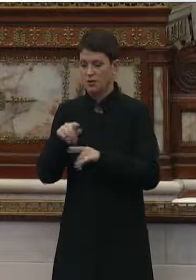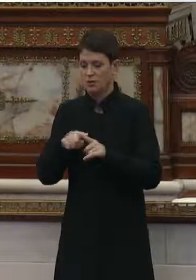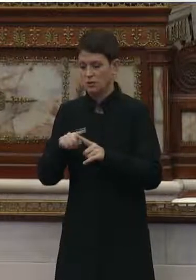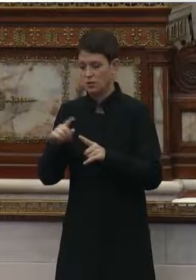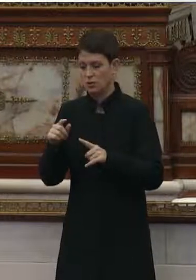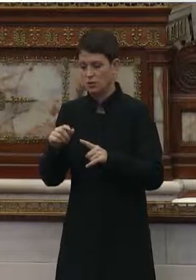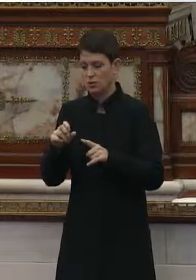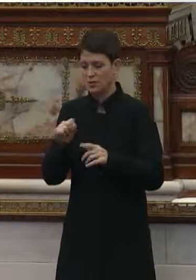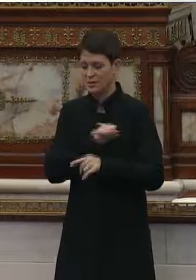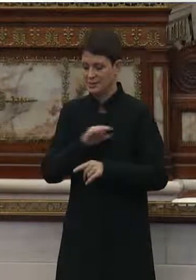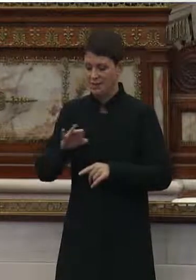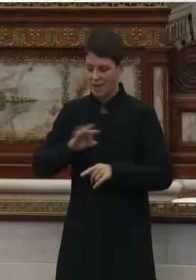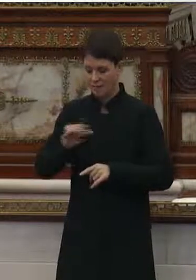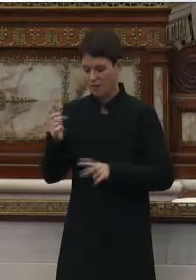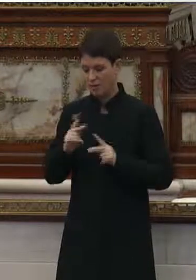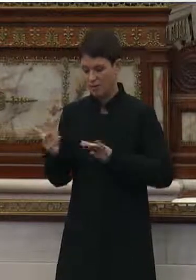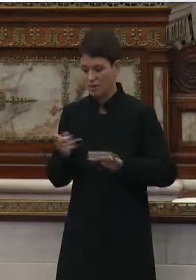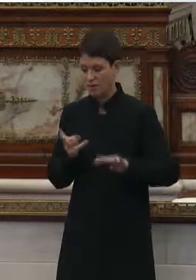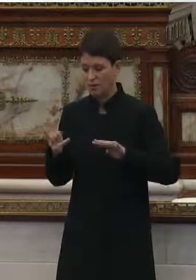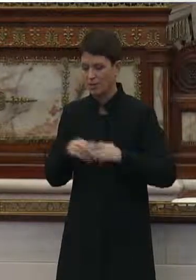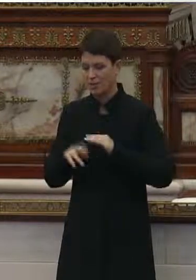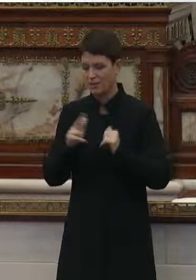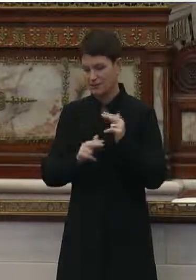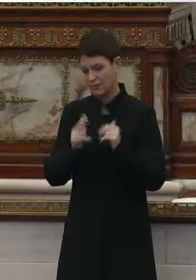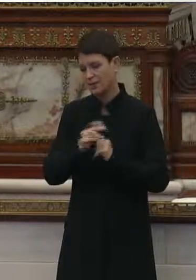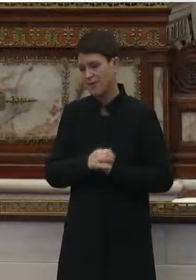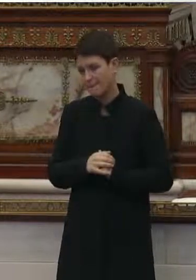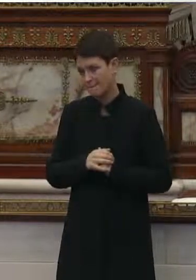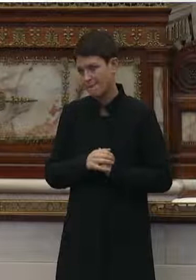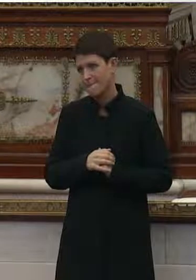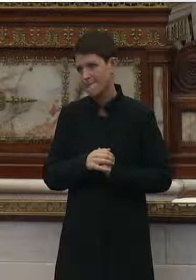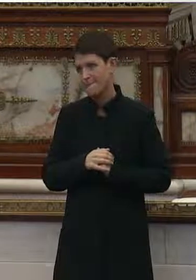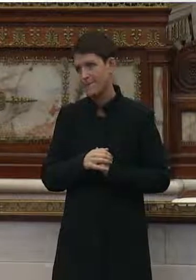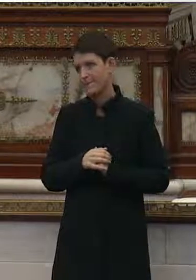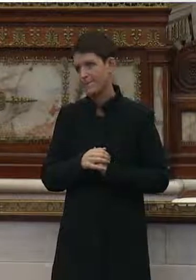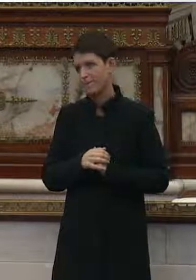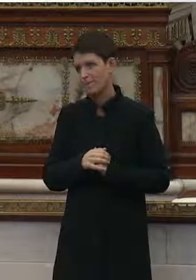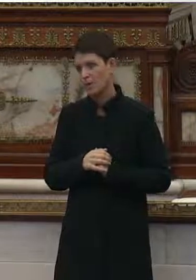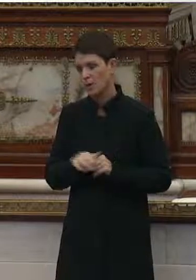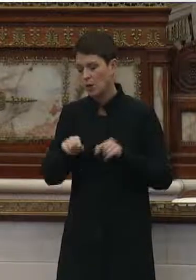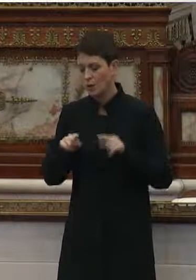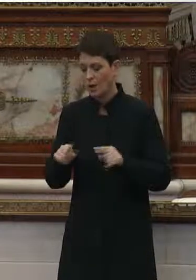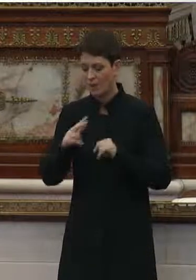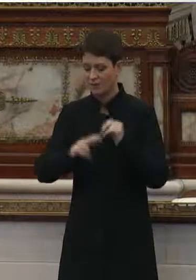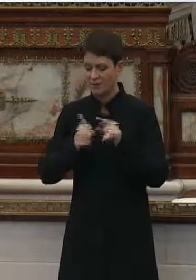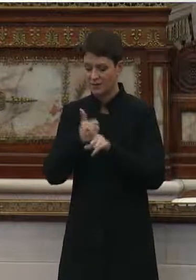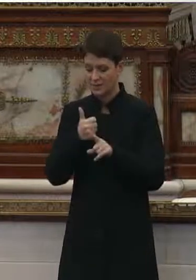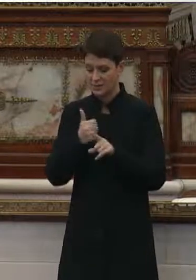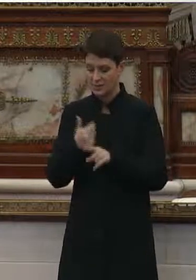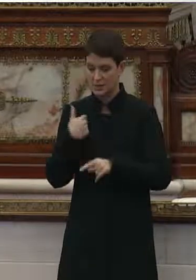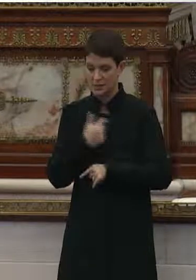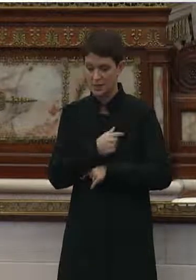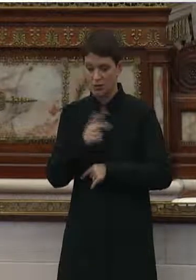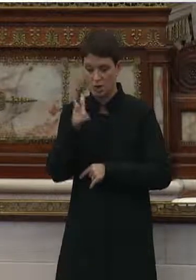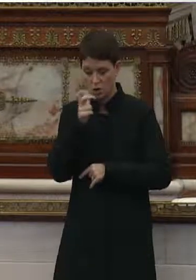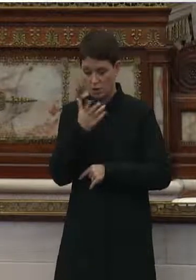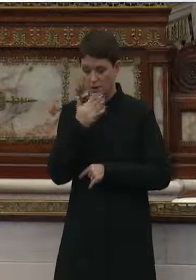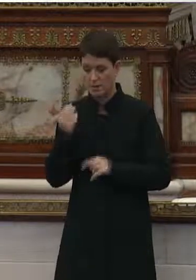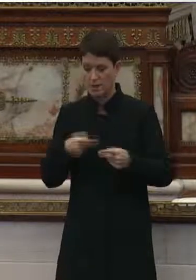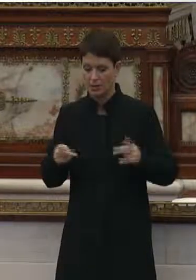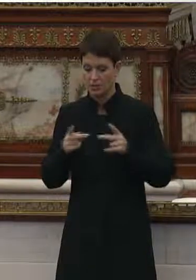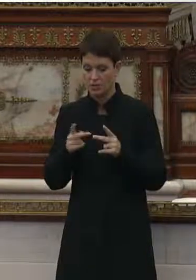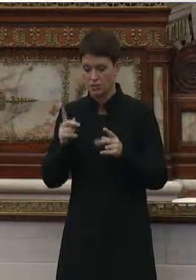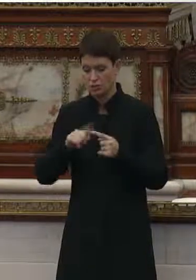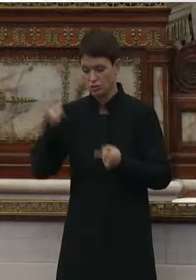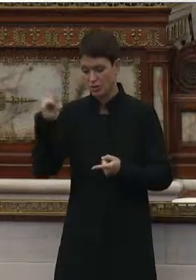by staff or others entering facilities. And while the facilities that we've heard are in a better position to